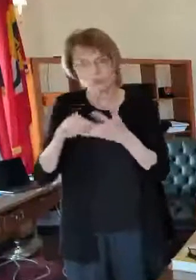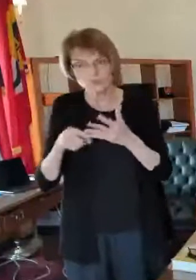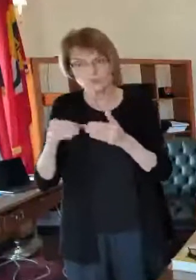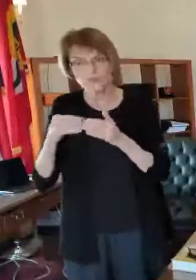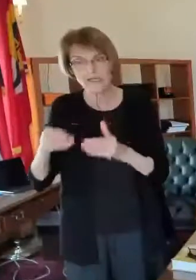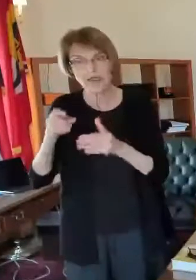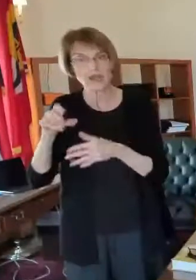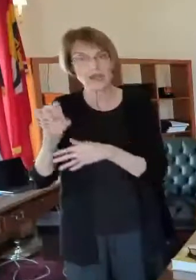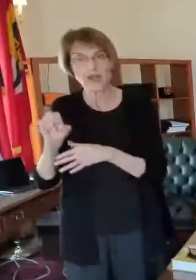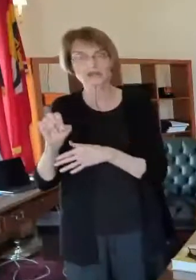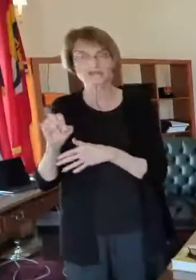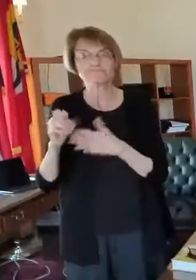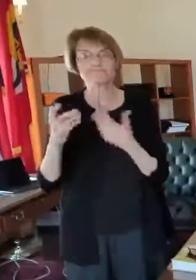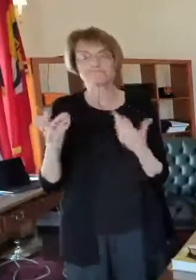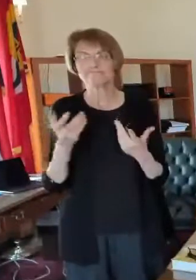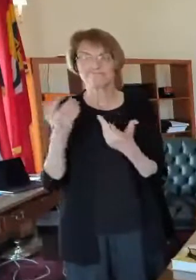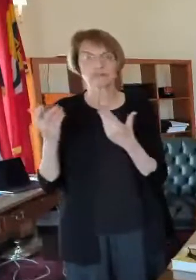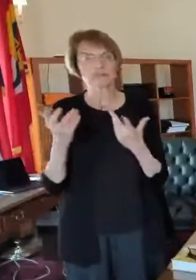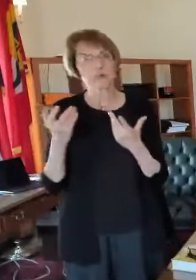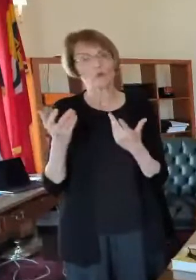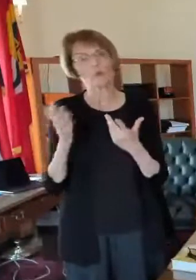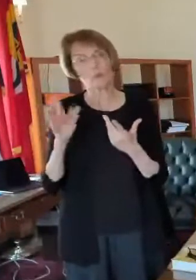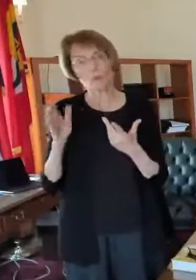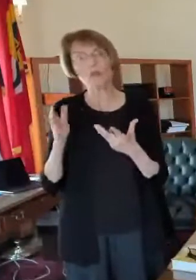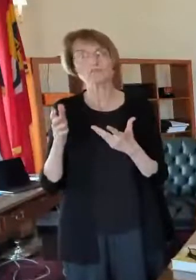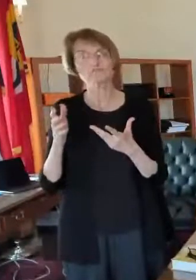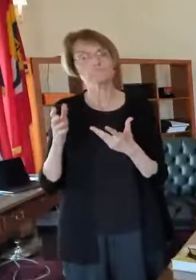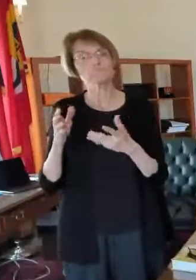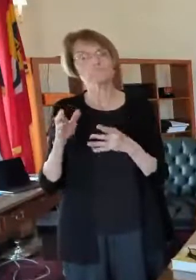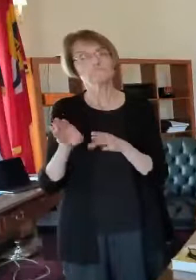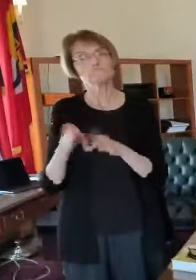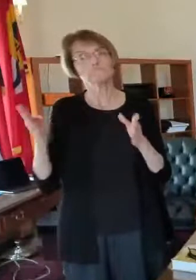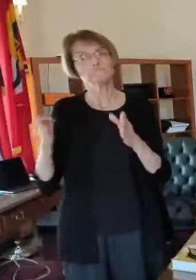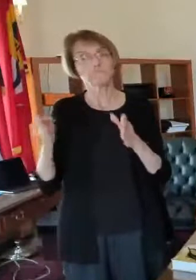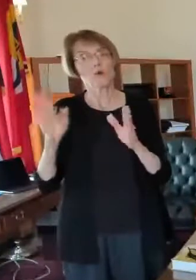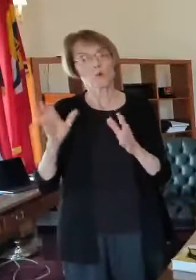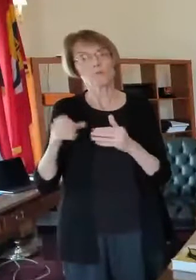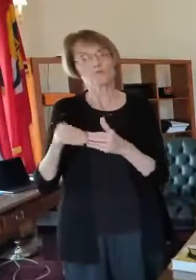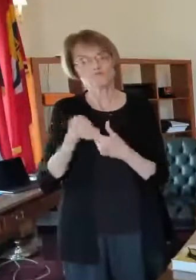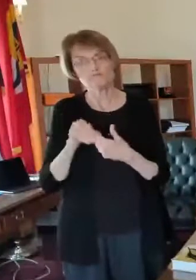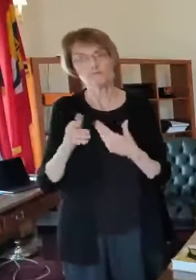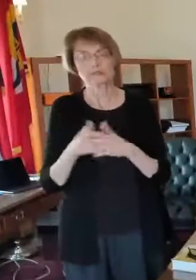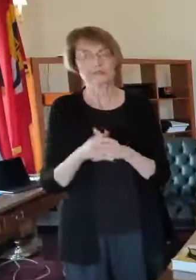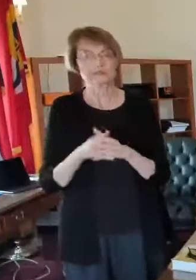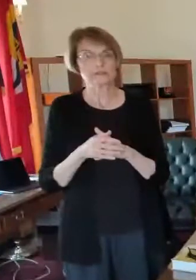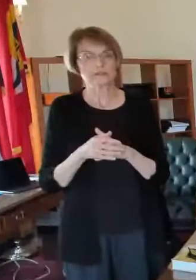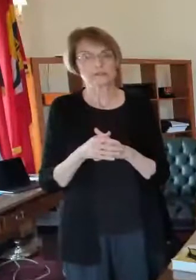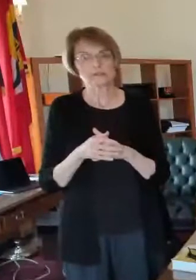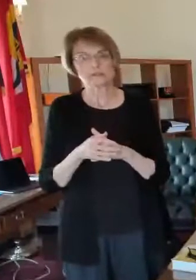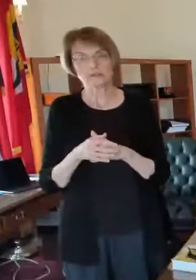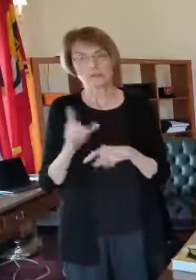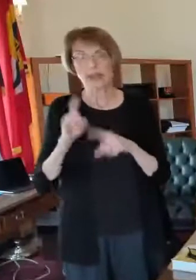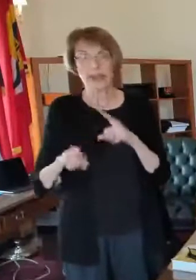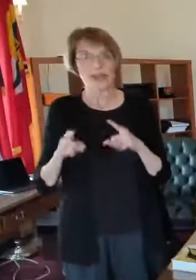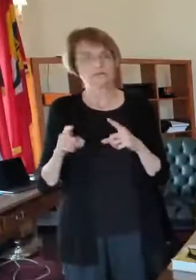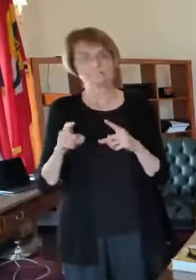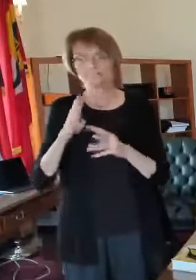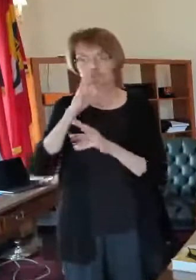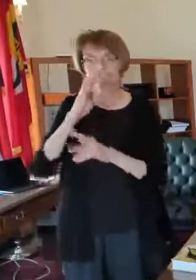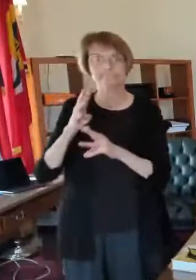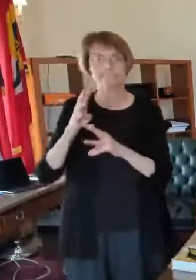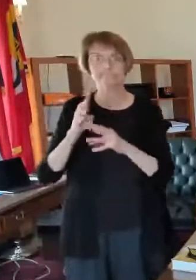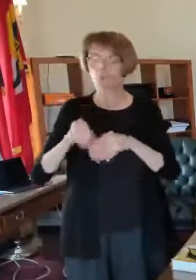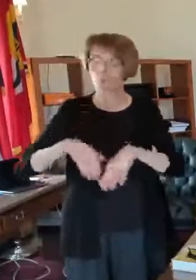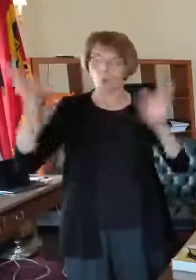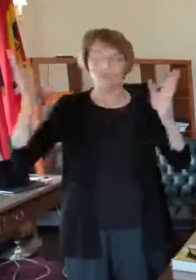you know all of those things are being looked at now and um our our focus is